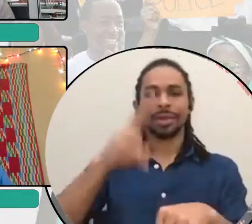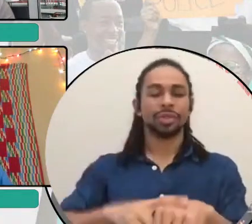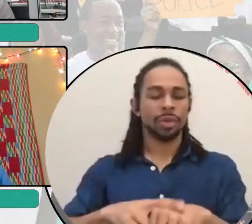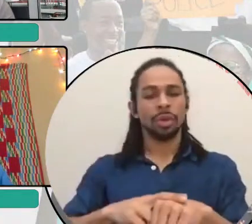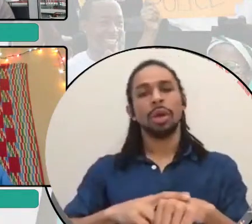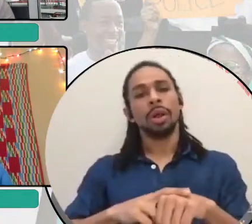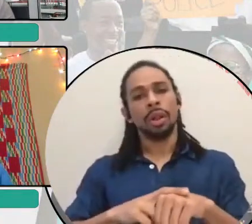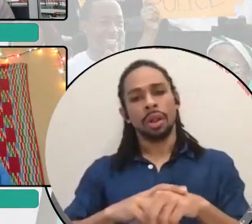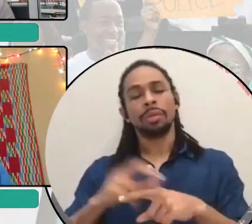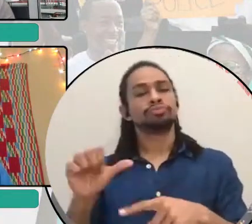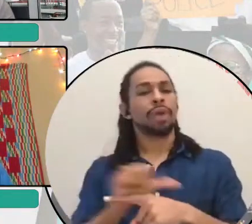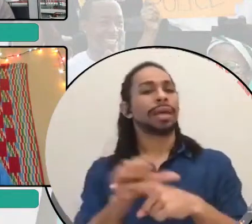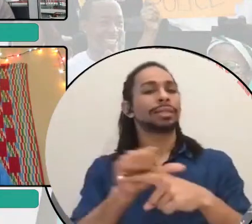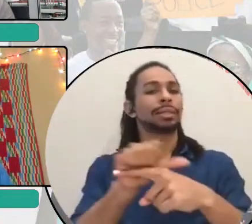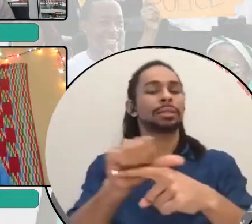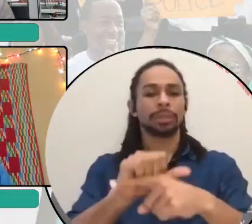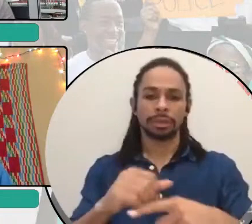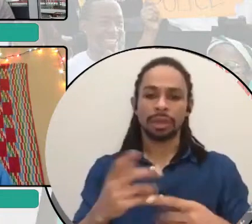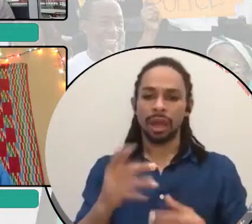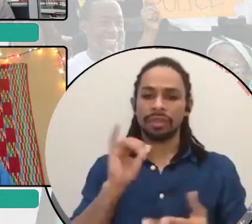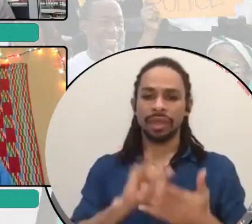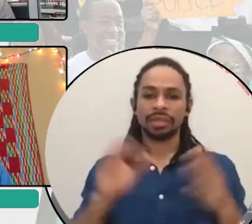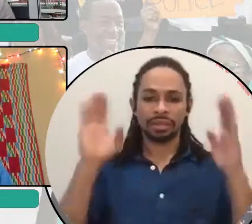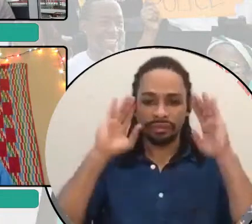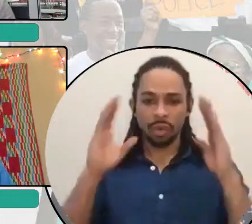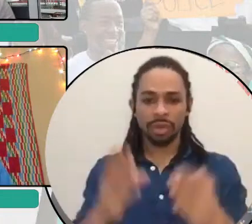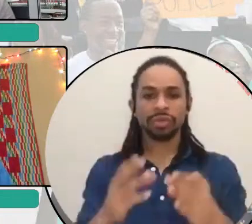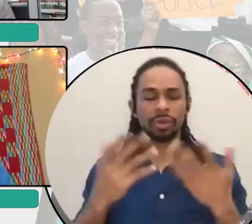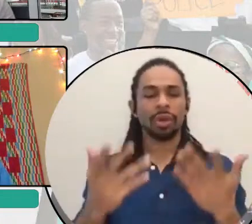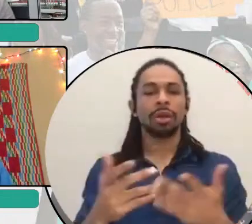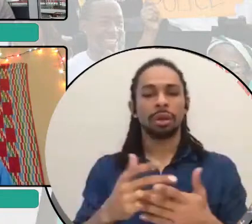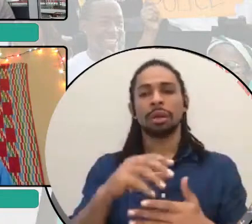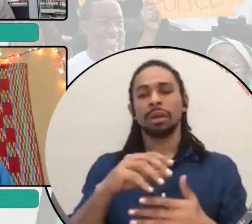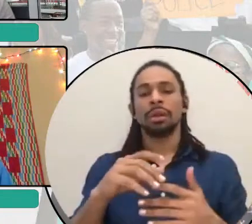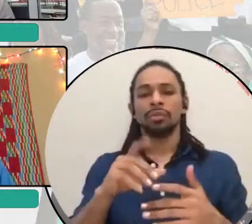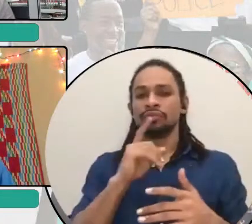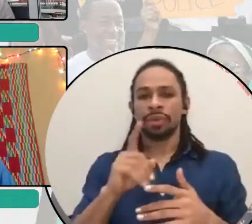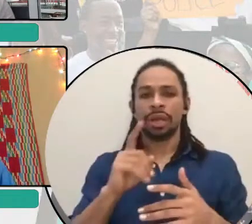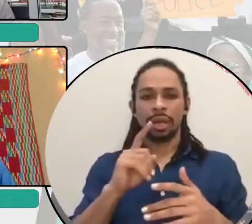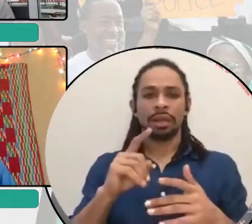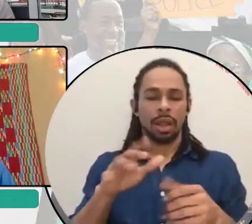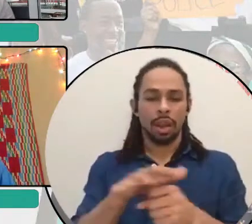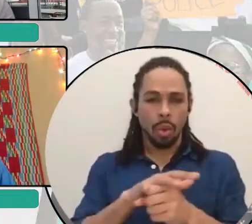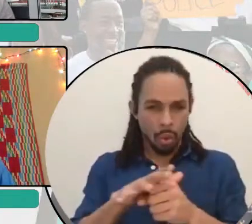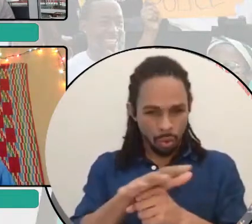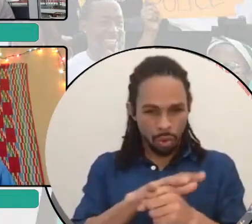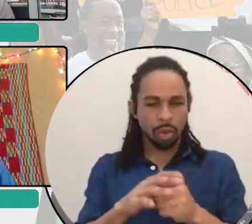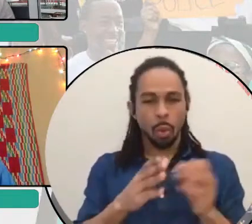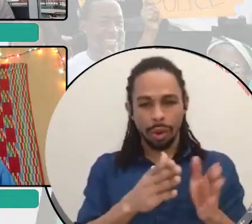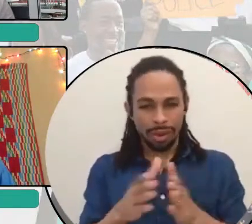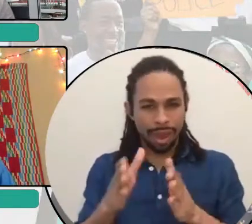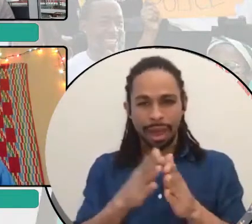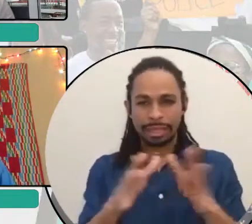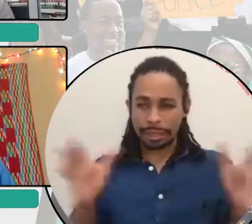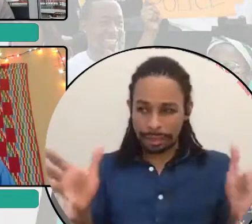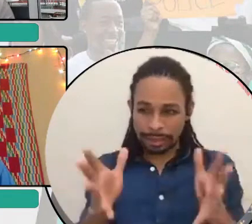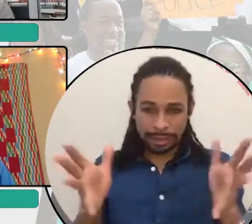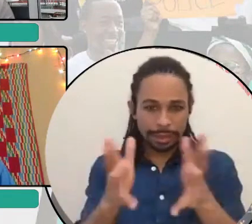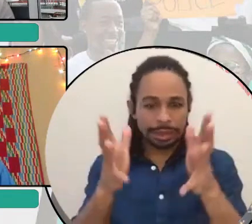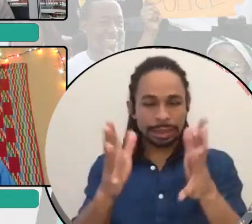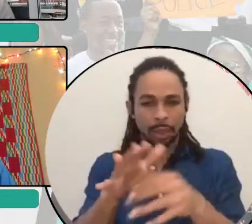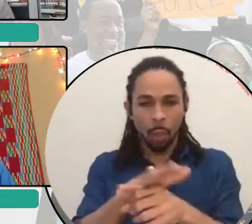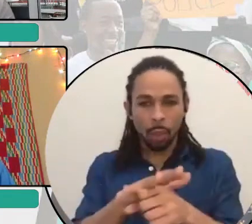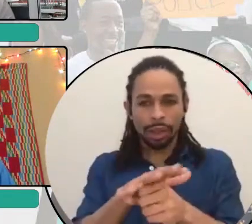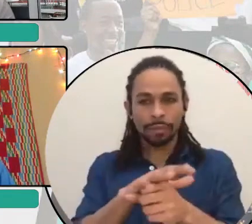of like praxis, which is really focusing on like hyperlocal organizing. And I think that, um, seeing